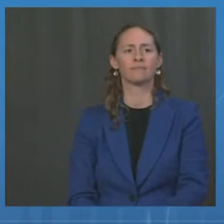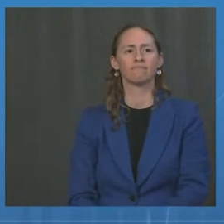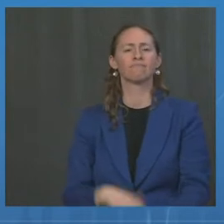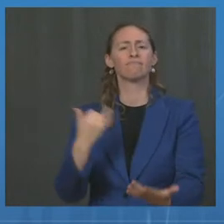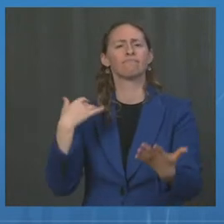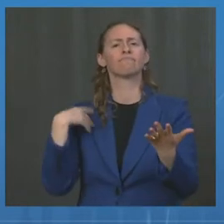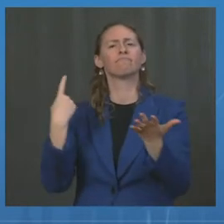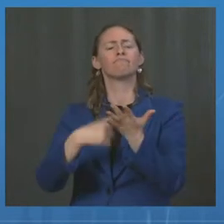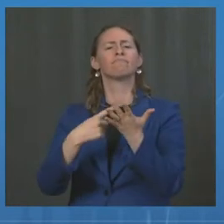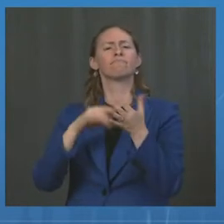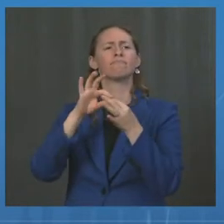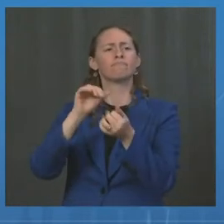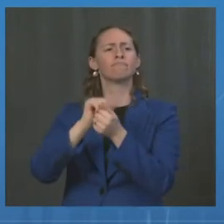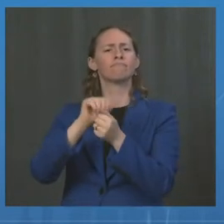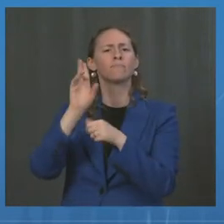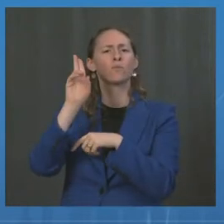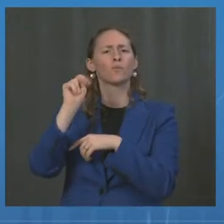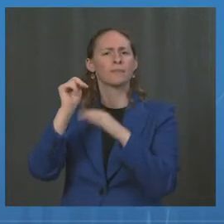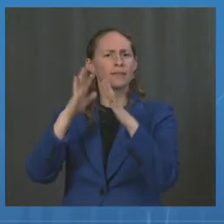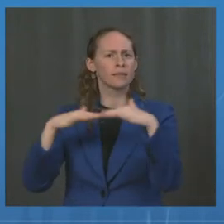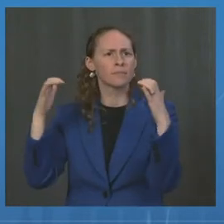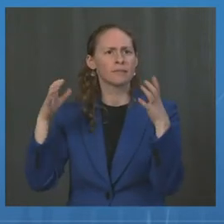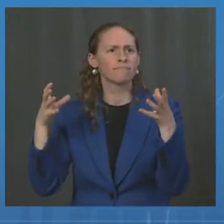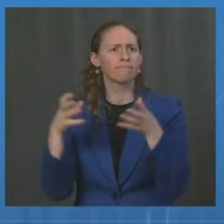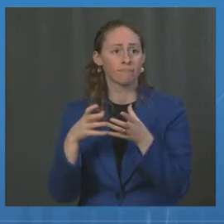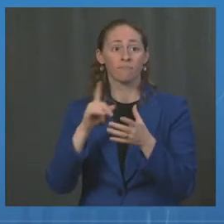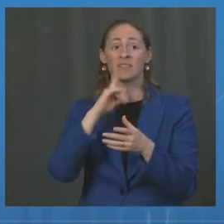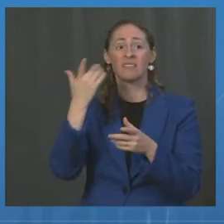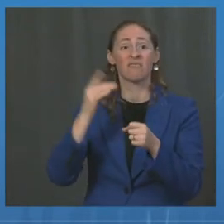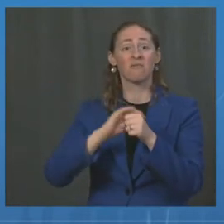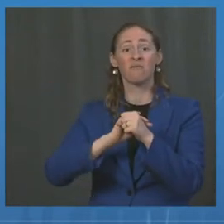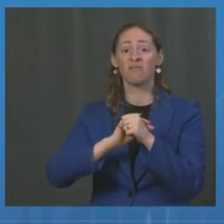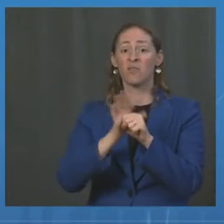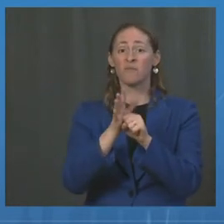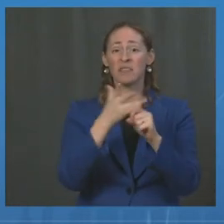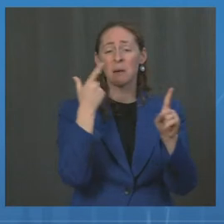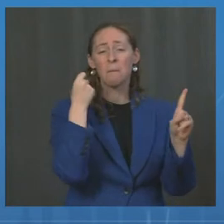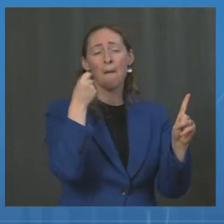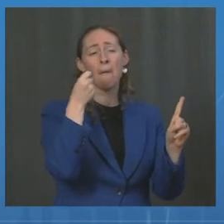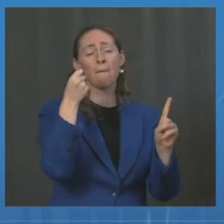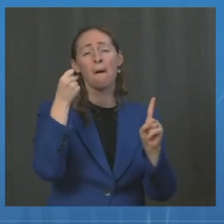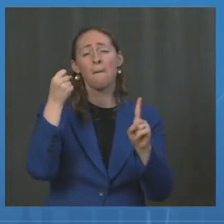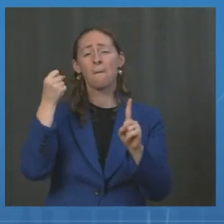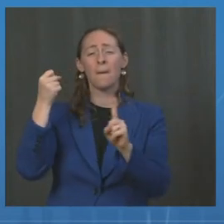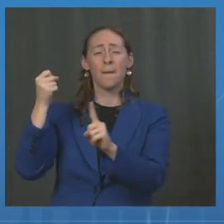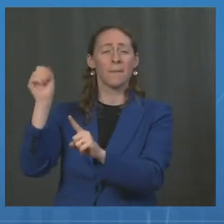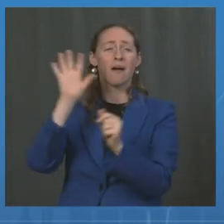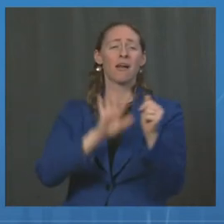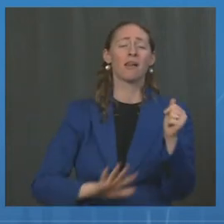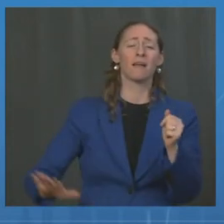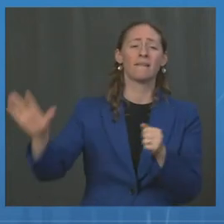significance of COVID around the world, it's clearly going to be a topic of discussion at the UN.